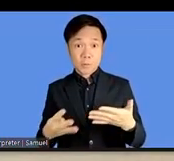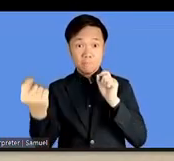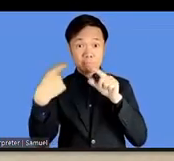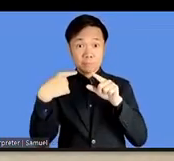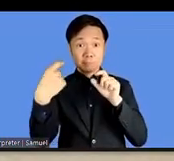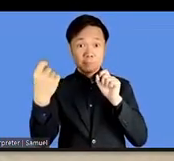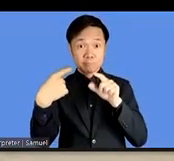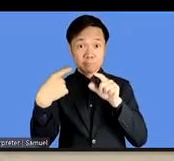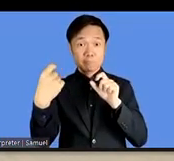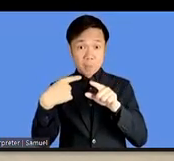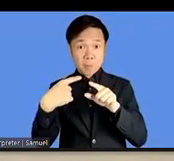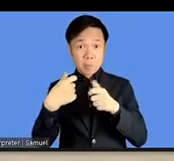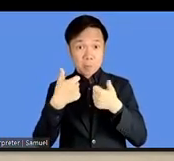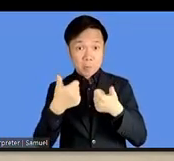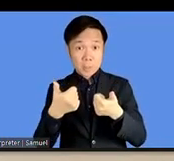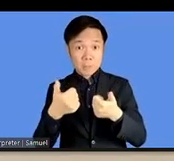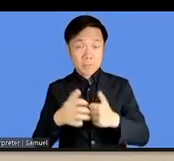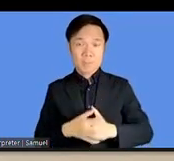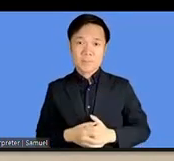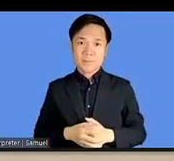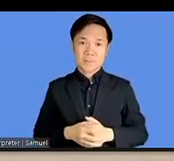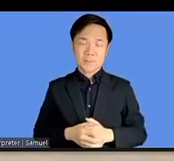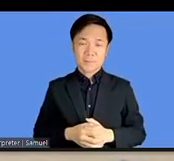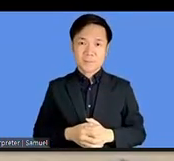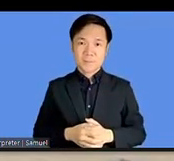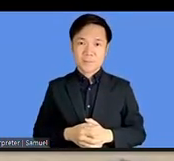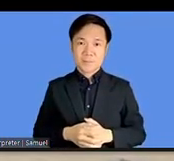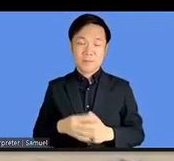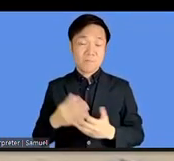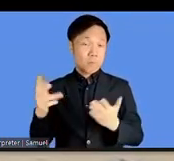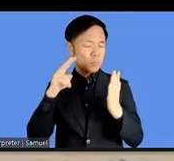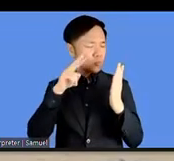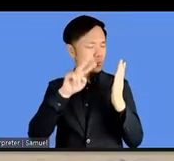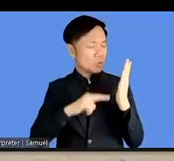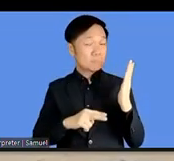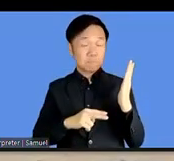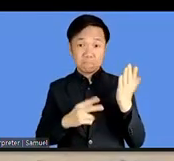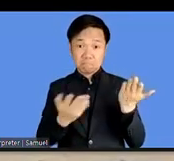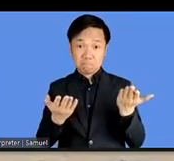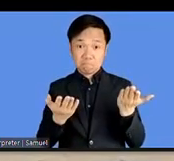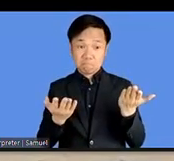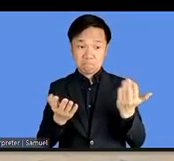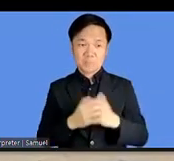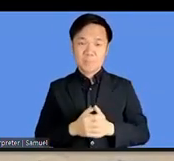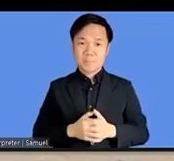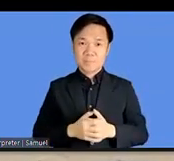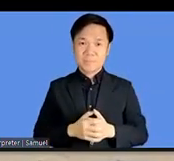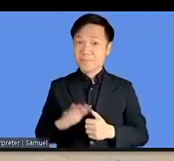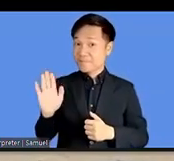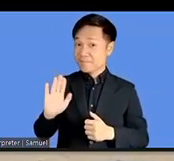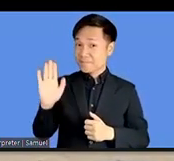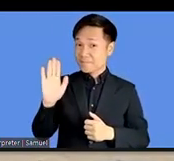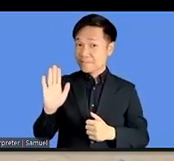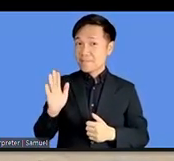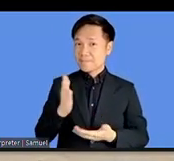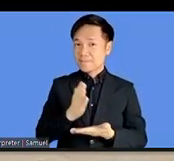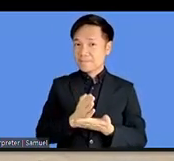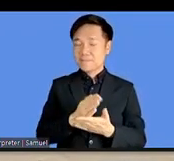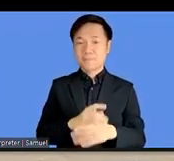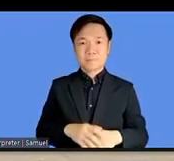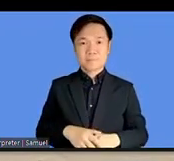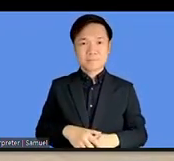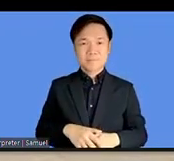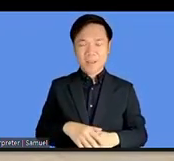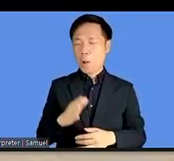read for persons with disabilities okay so shabir says you'll come to that